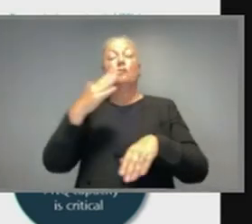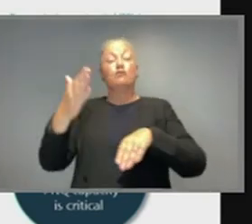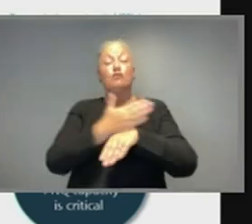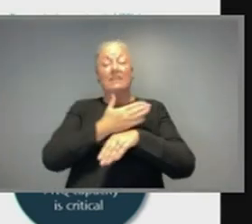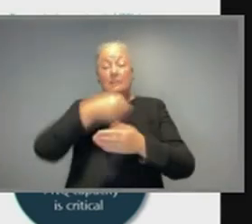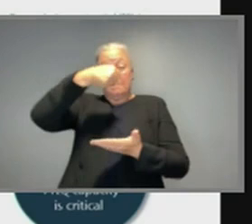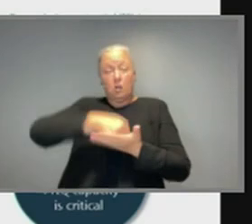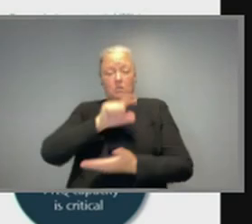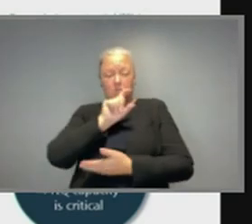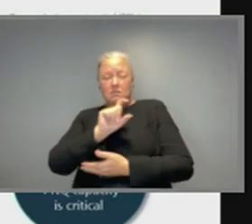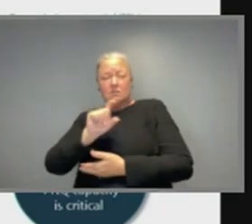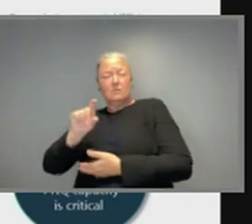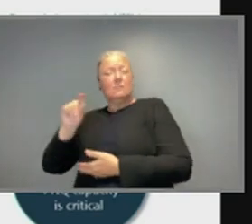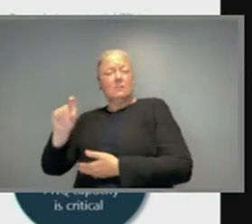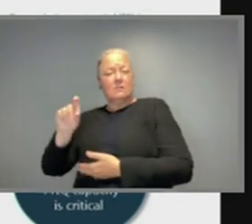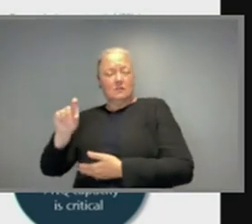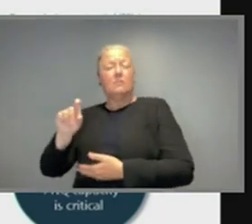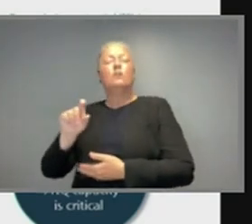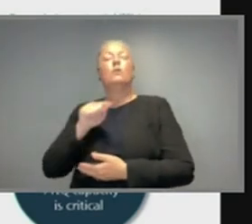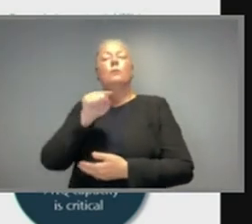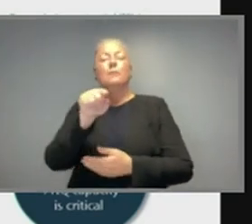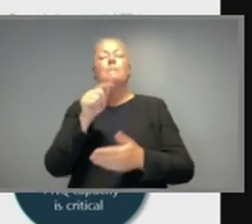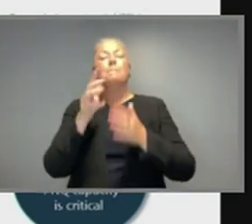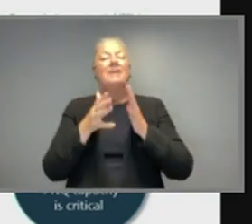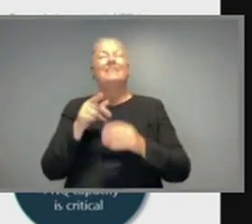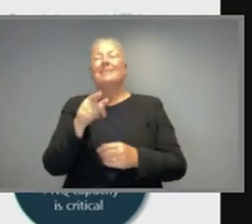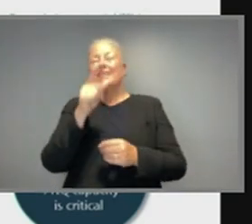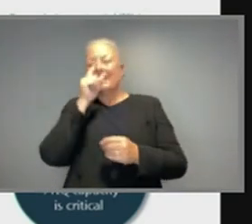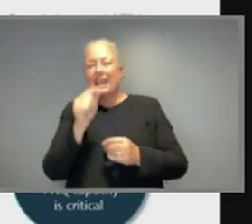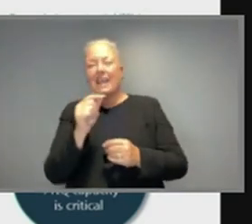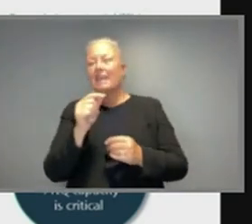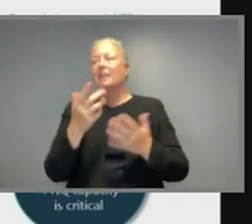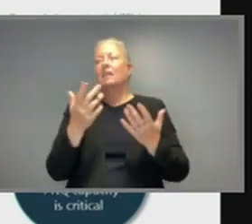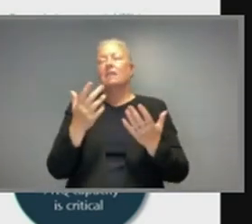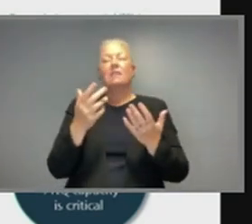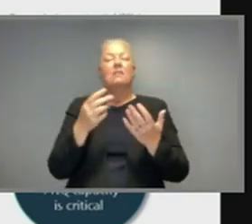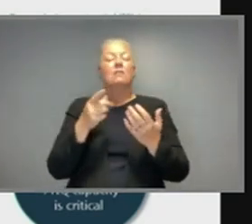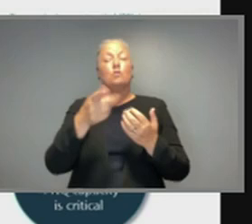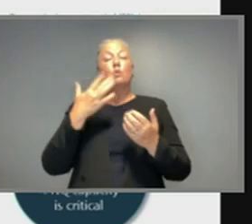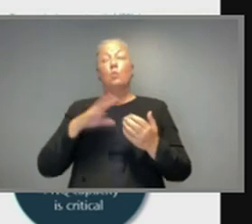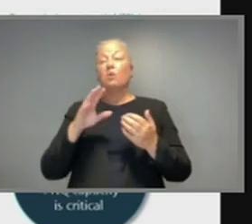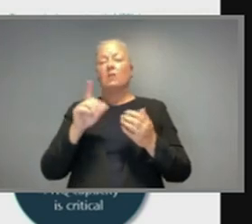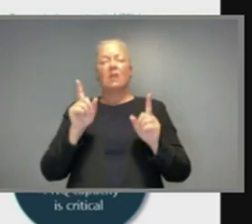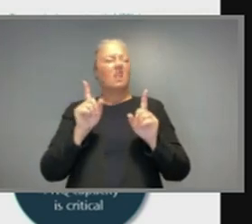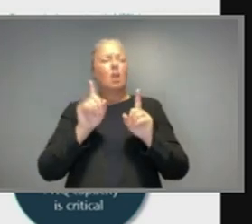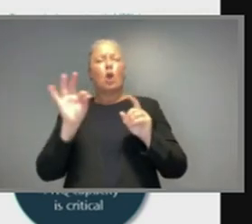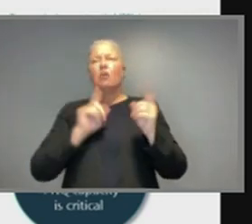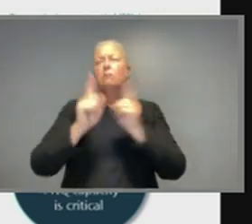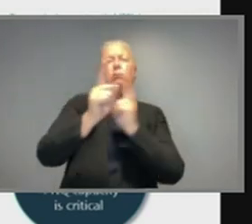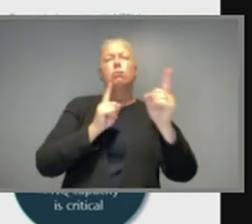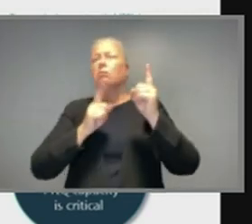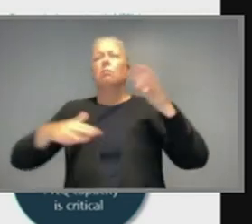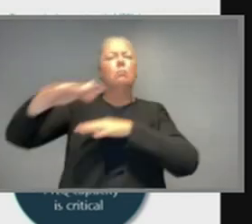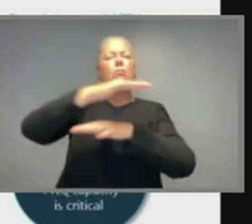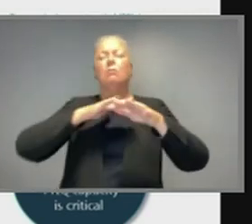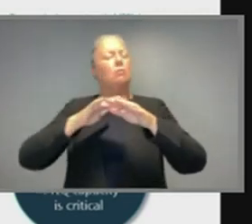shading show the ability of overlaid social restrictions to reduce transmission potential further. And you can see that at